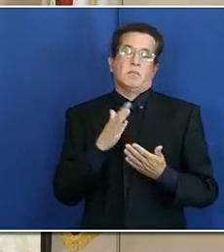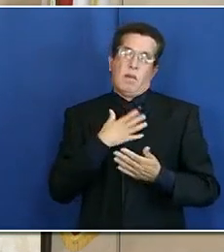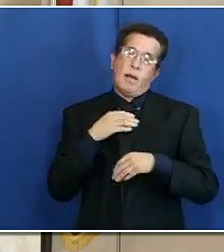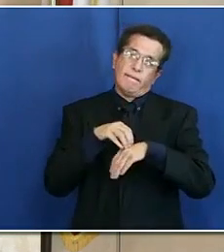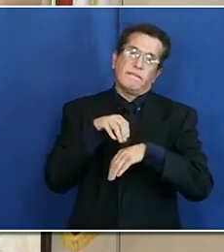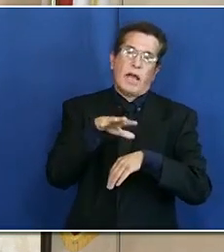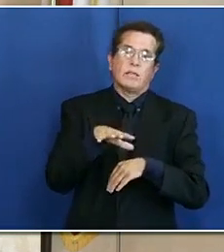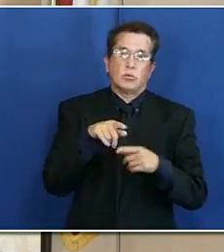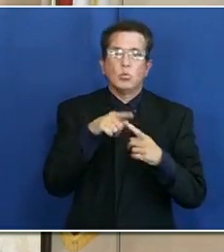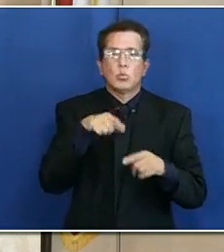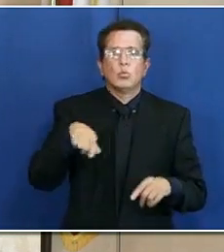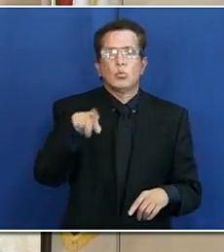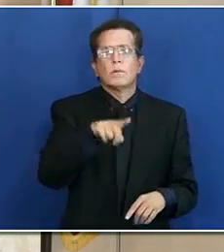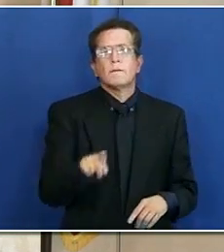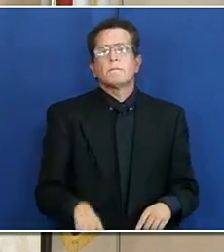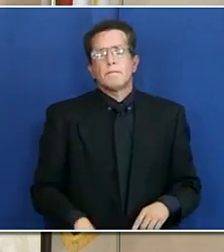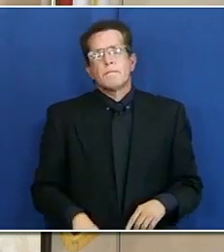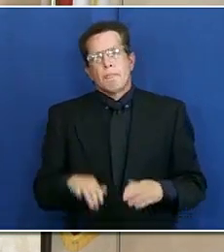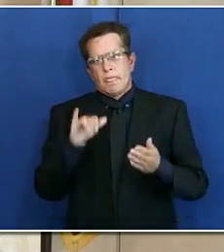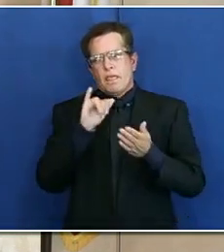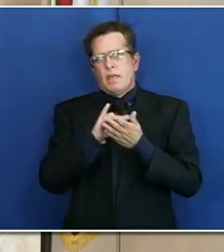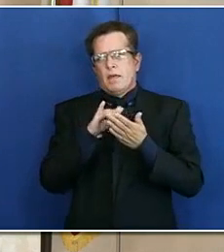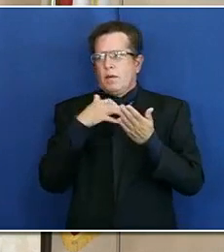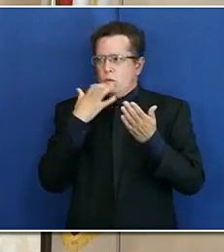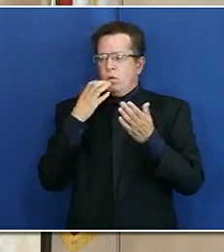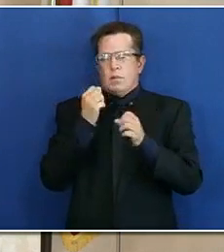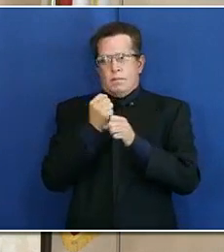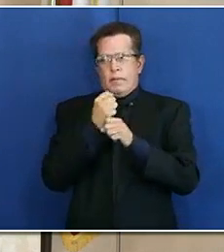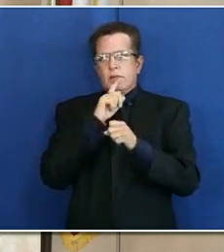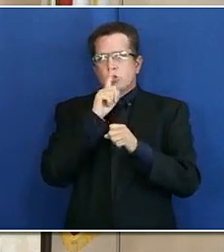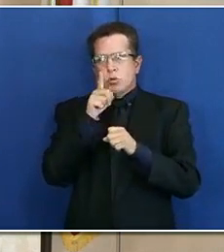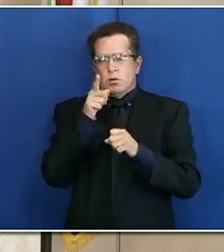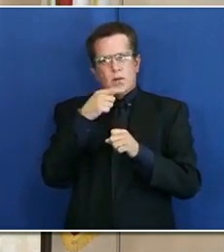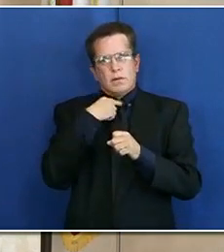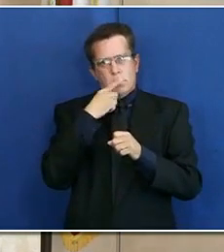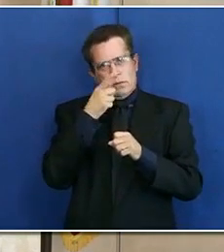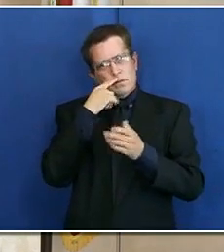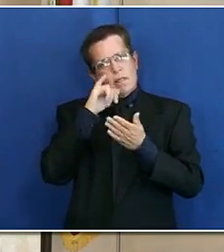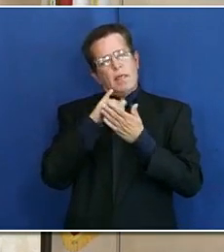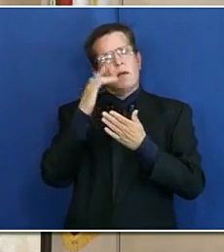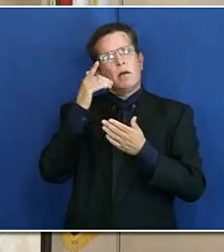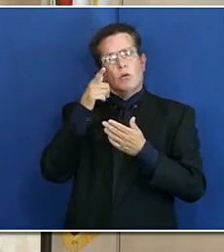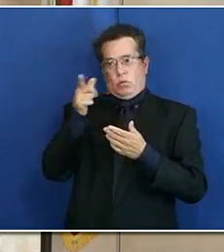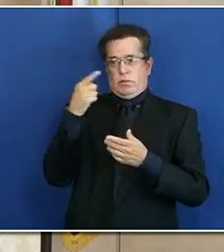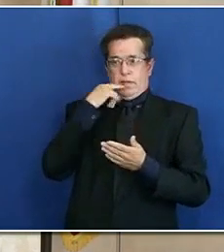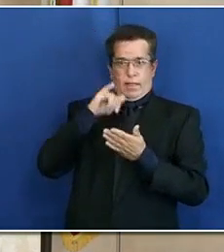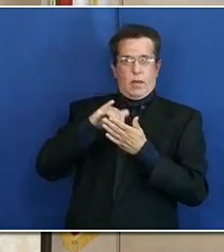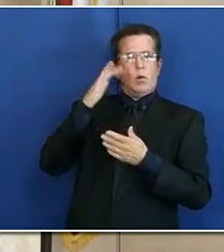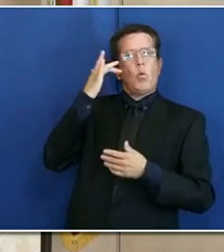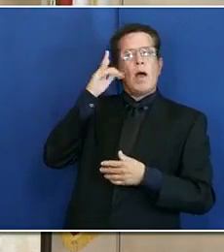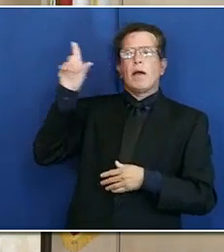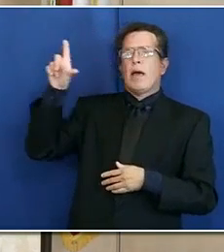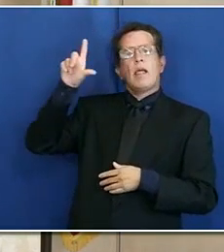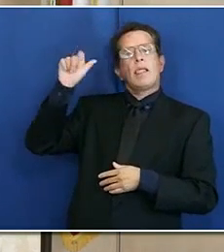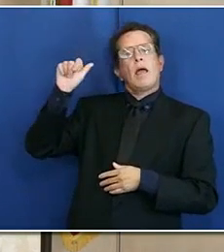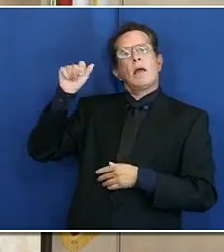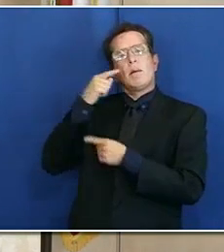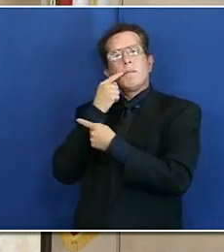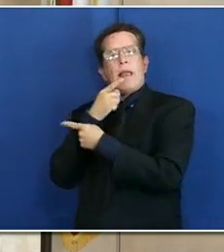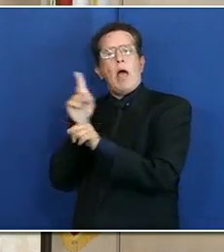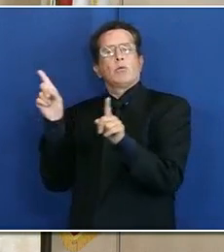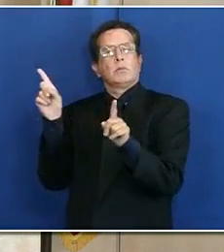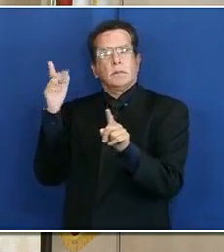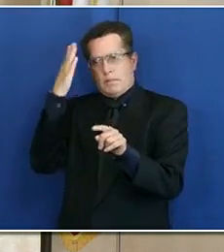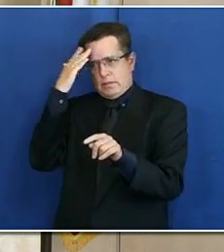And just to make sure I understood what you said before, your sense of why Los Angeles is publishing this information is that they don't have the